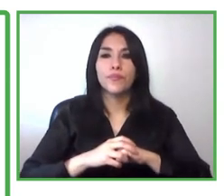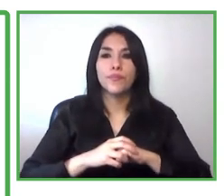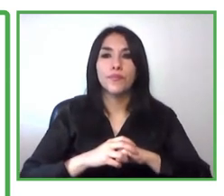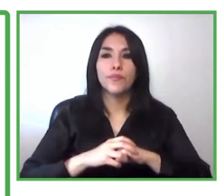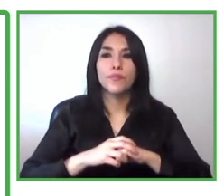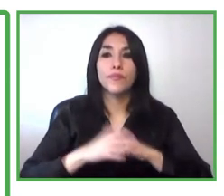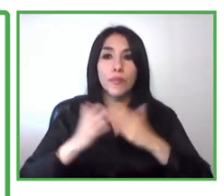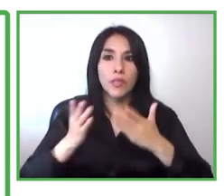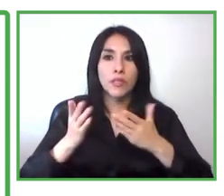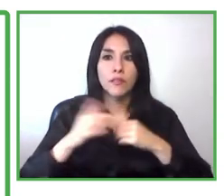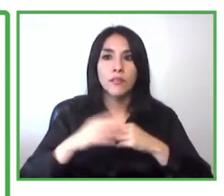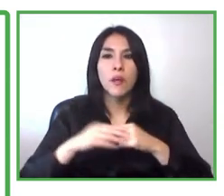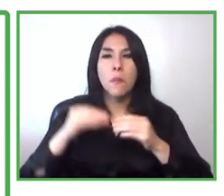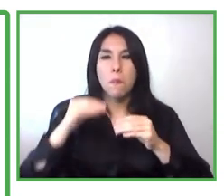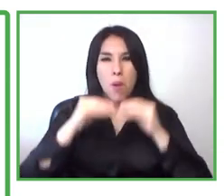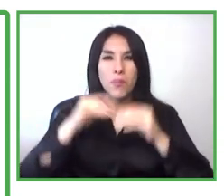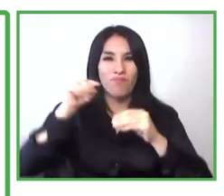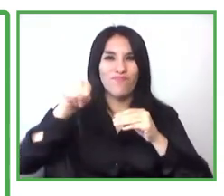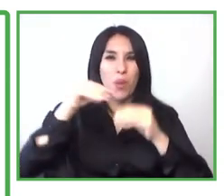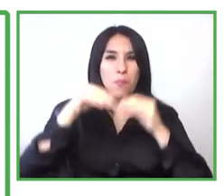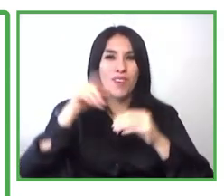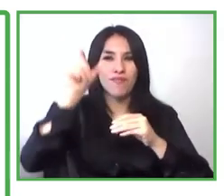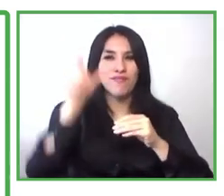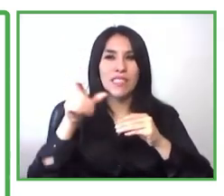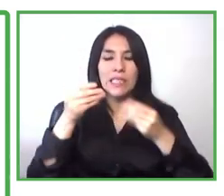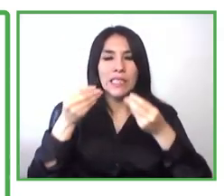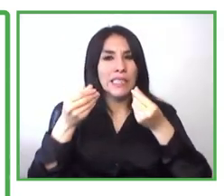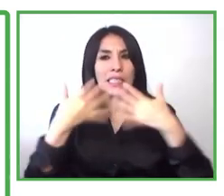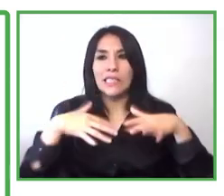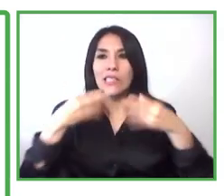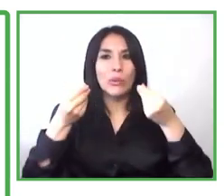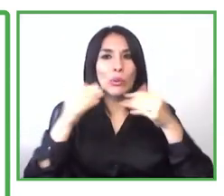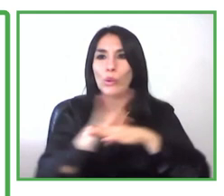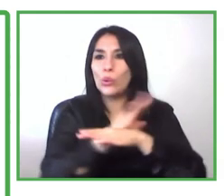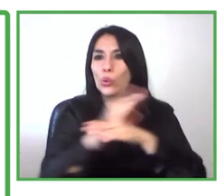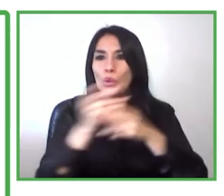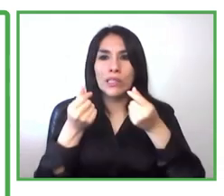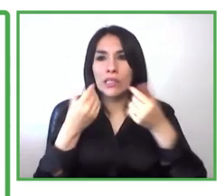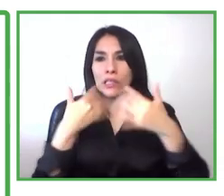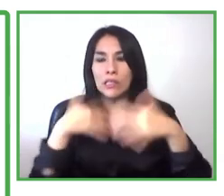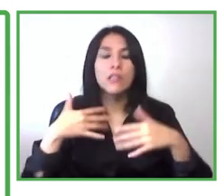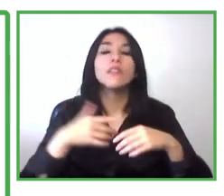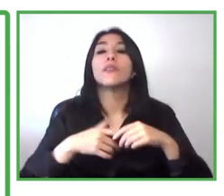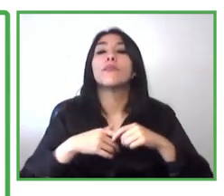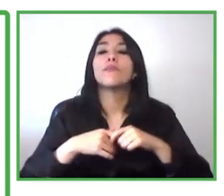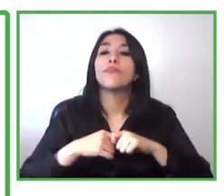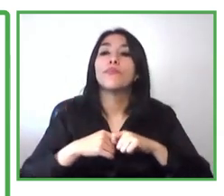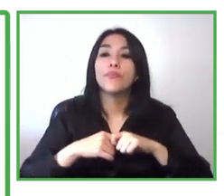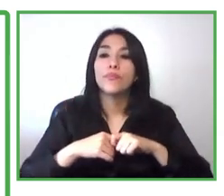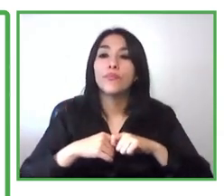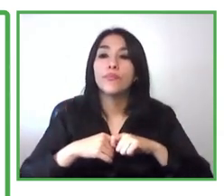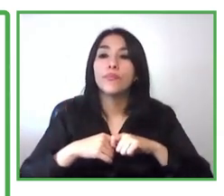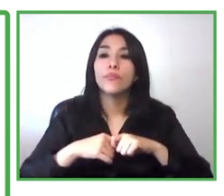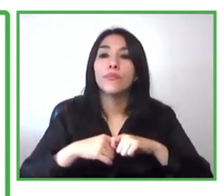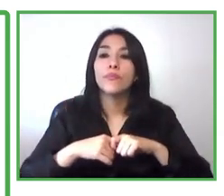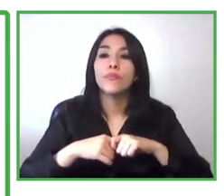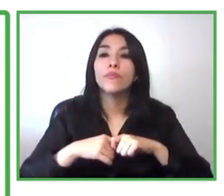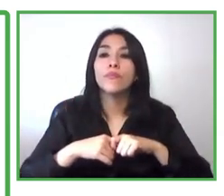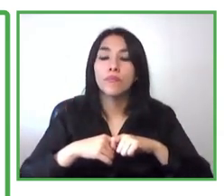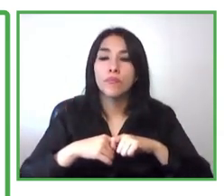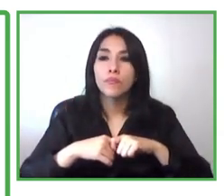specifically as a organization that has uh disability as a